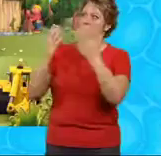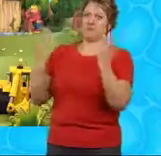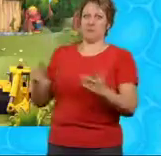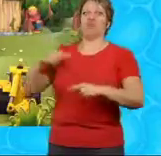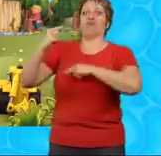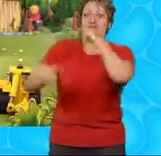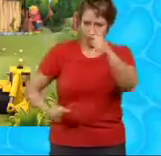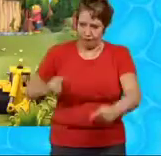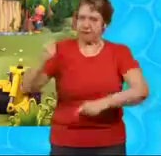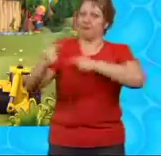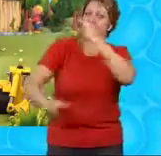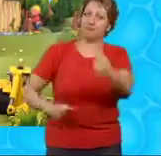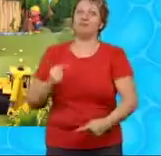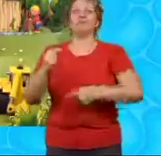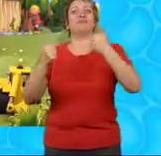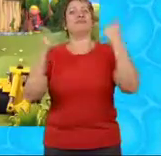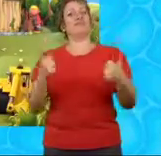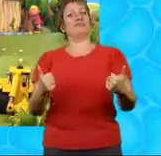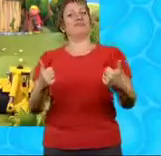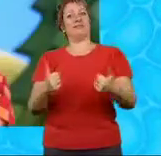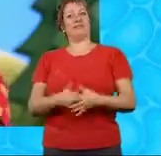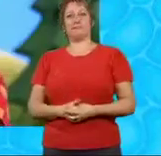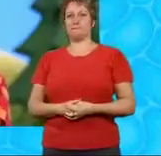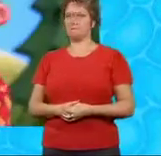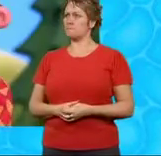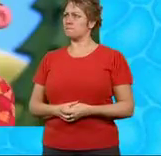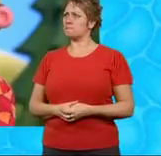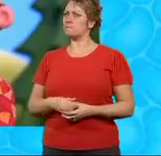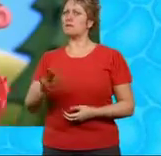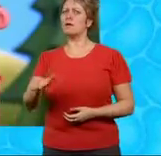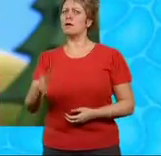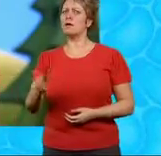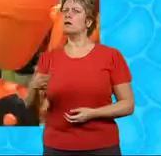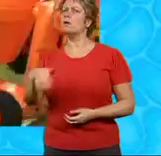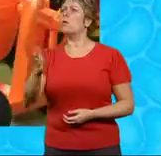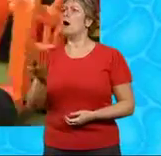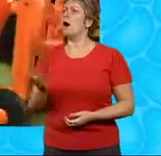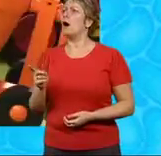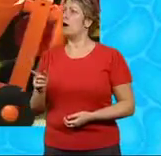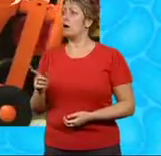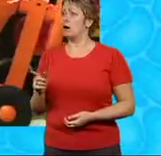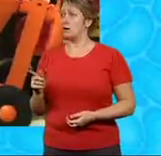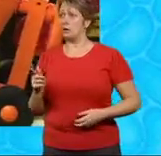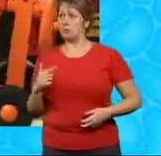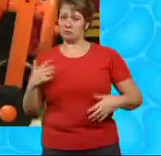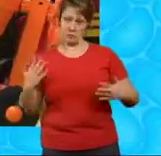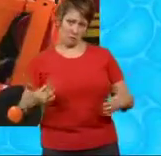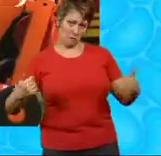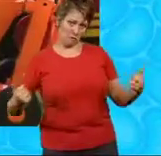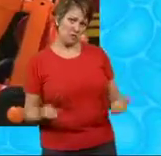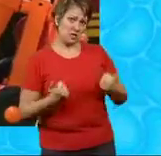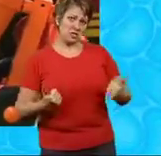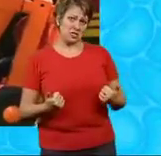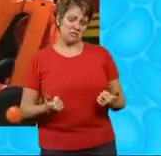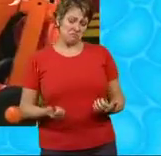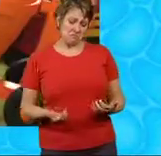Watermill work once more Dizzy, where are you going? We've finished the